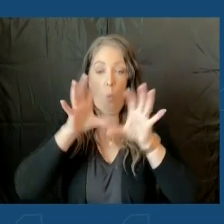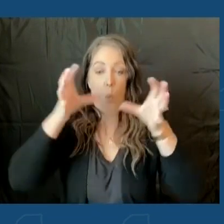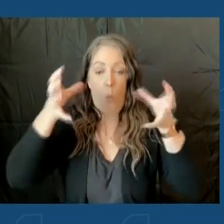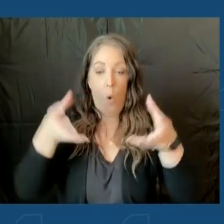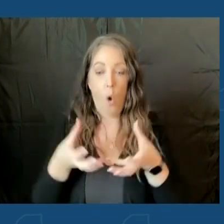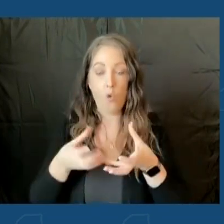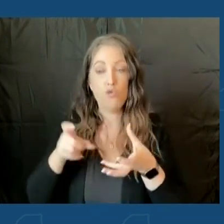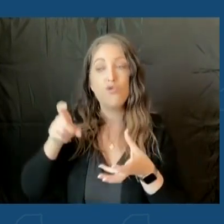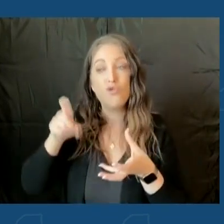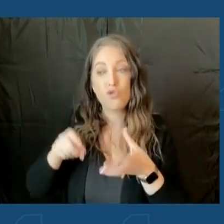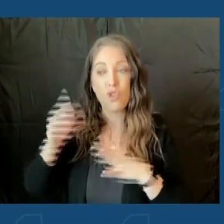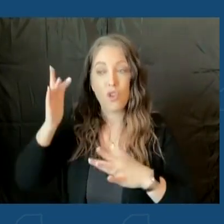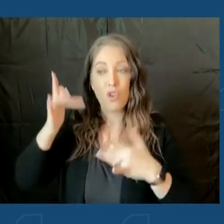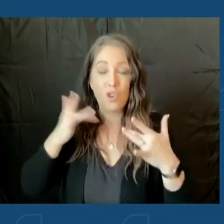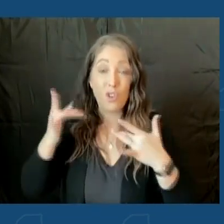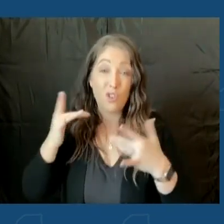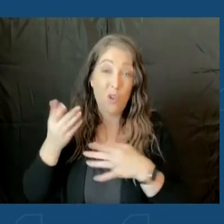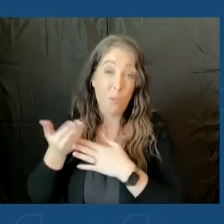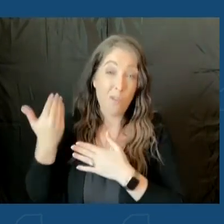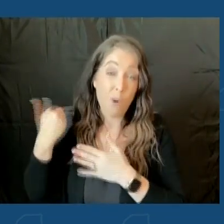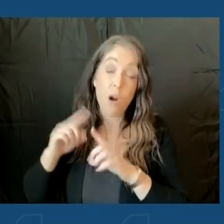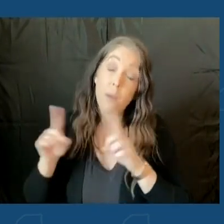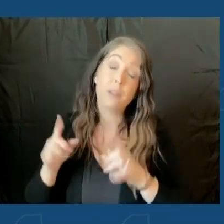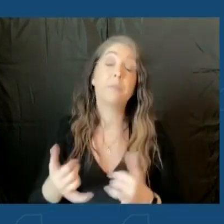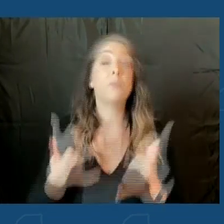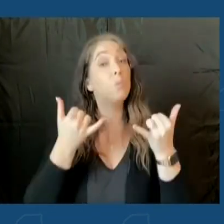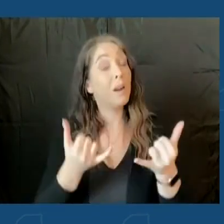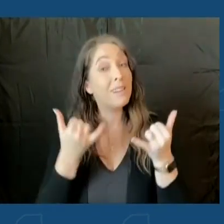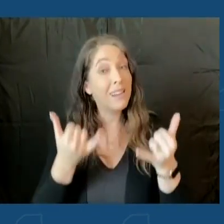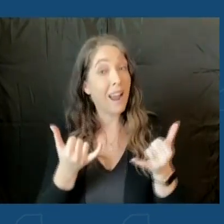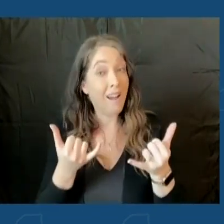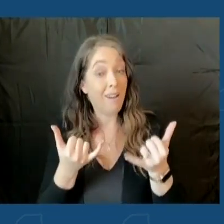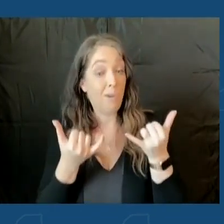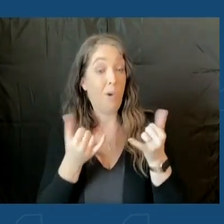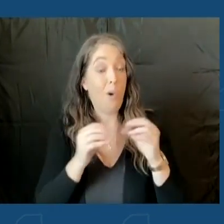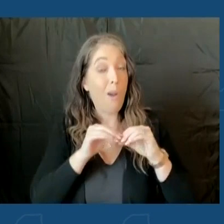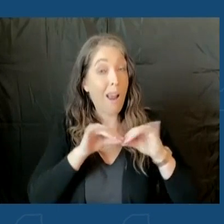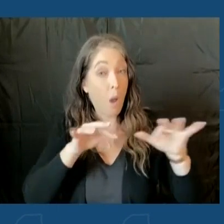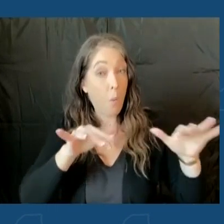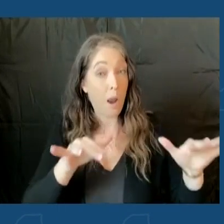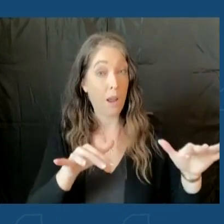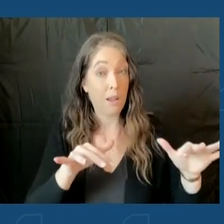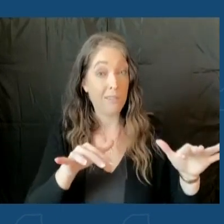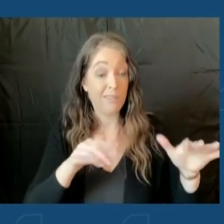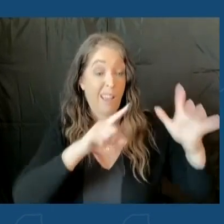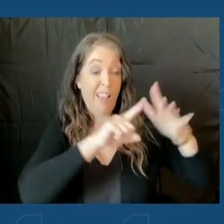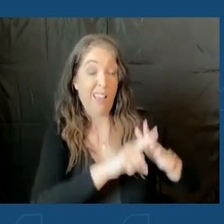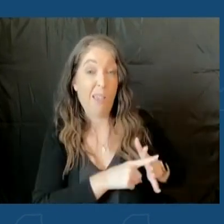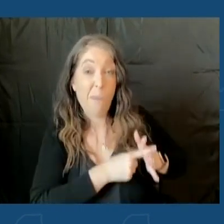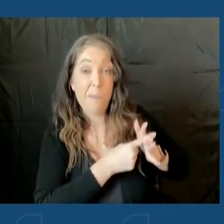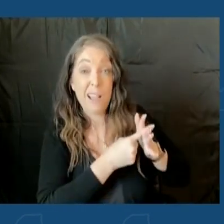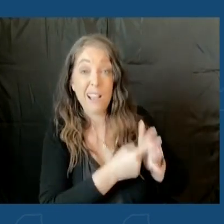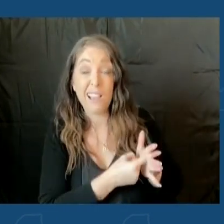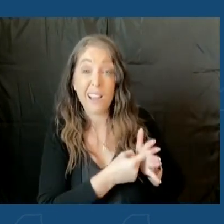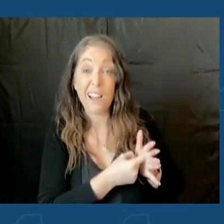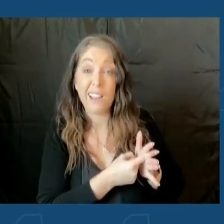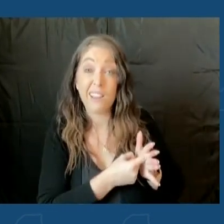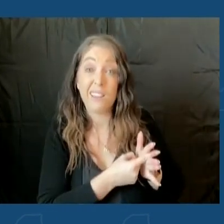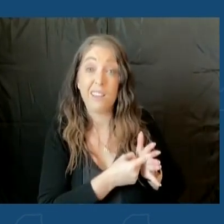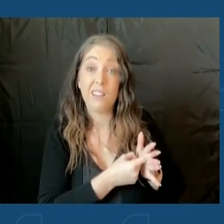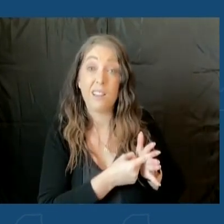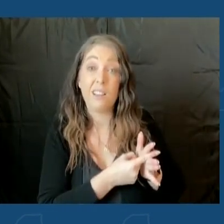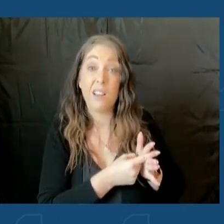sooner. With respect to the current outbreak, which from its beginning in, in